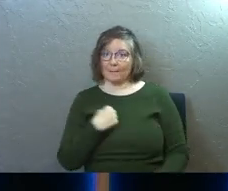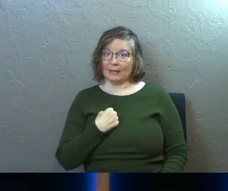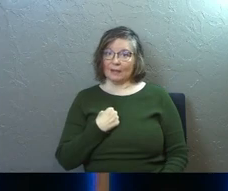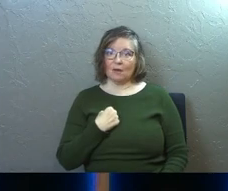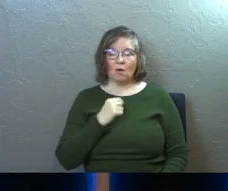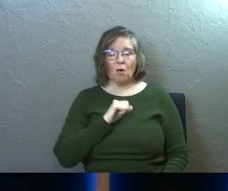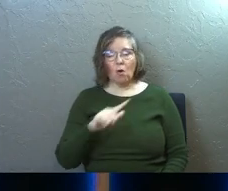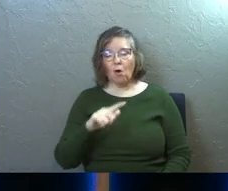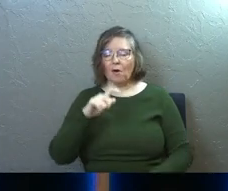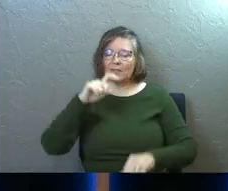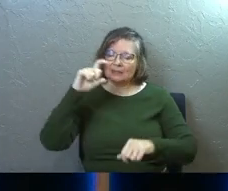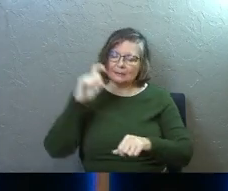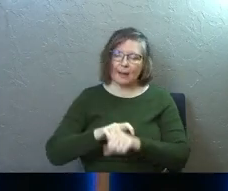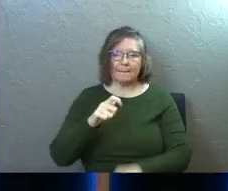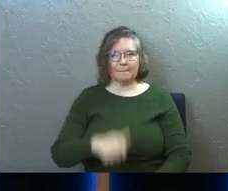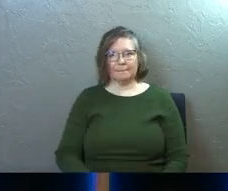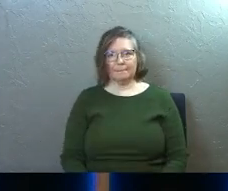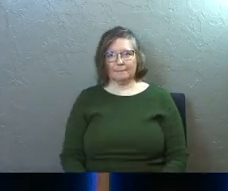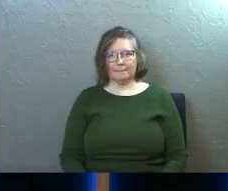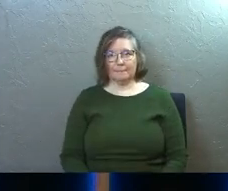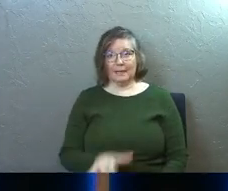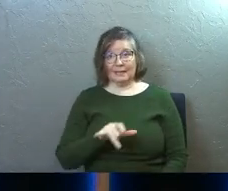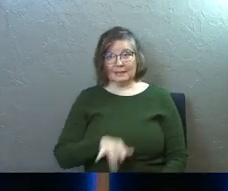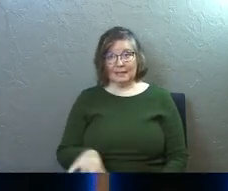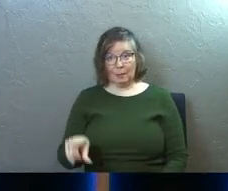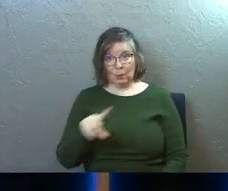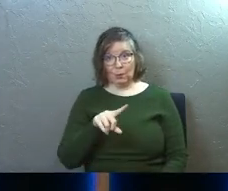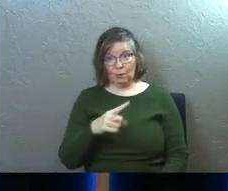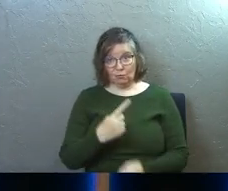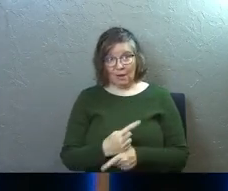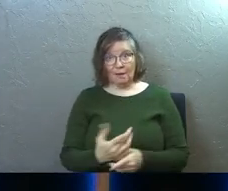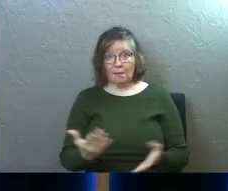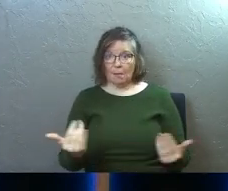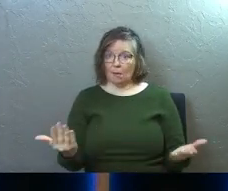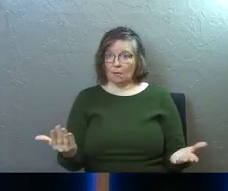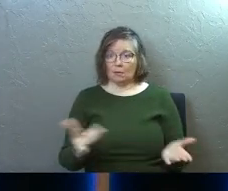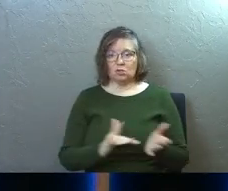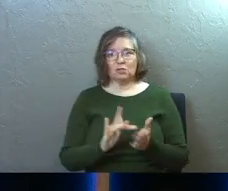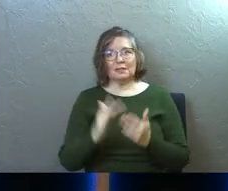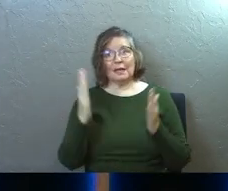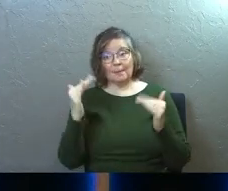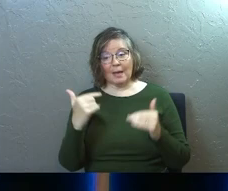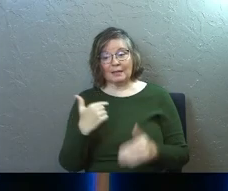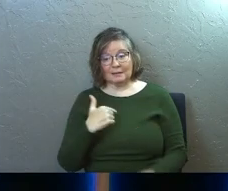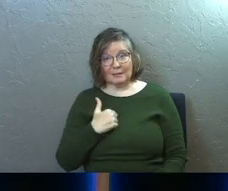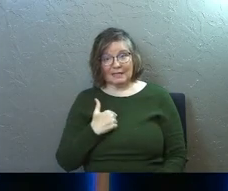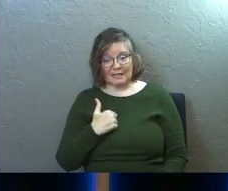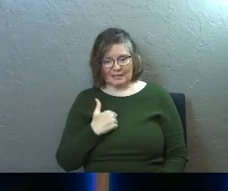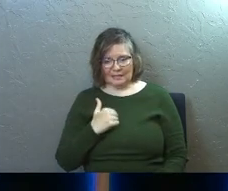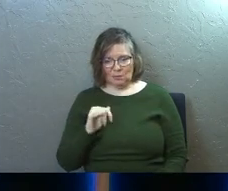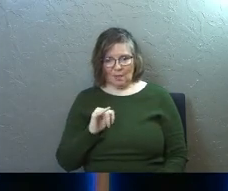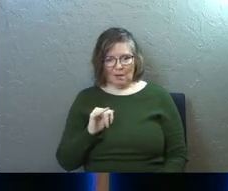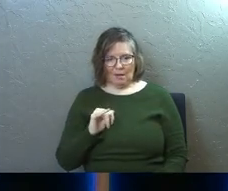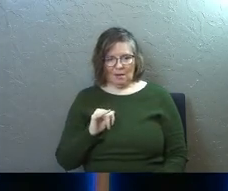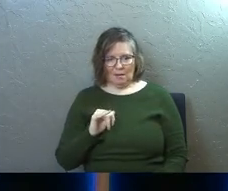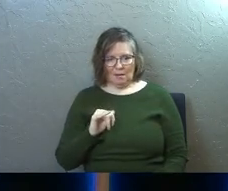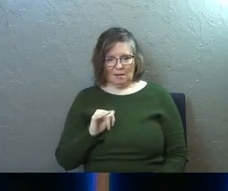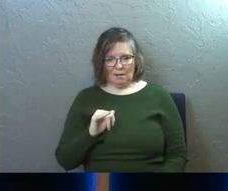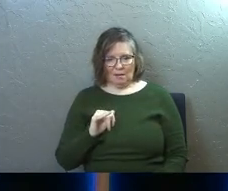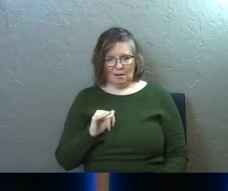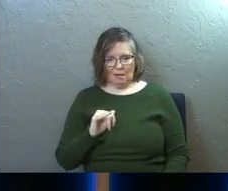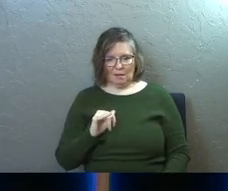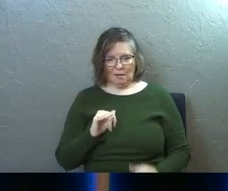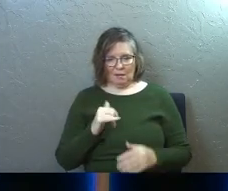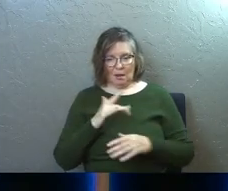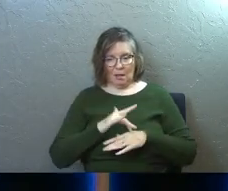me all of the time. Come on. Jesus just expects me to like be about